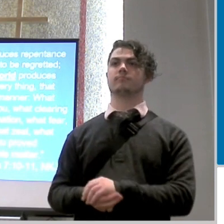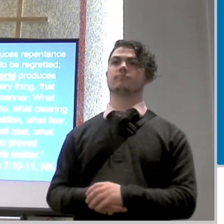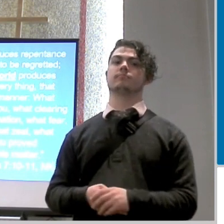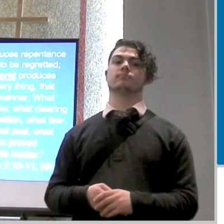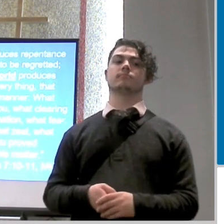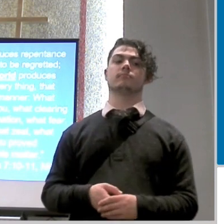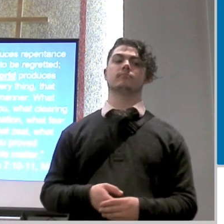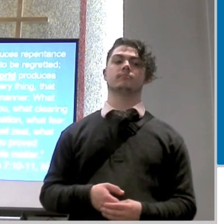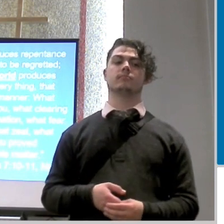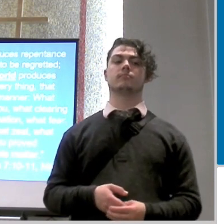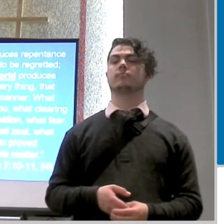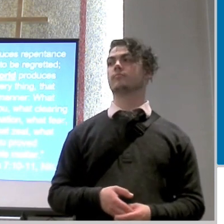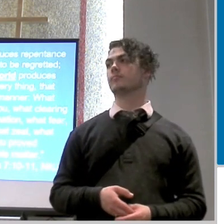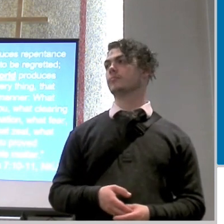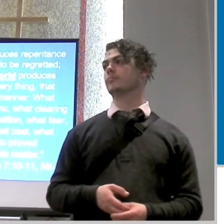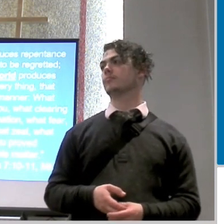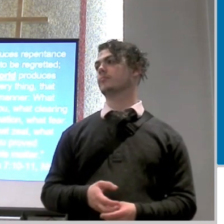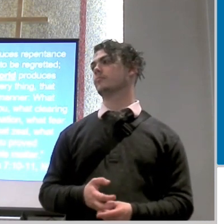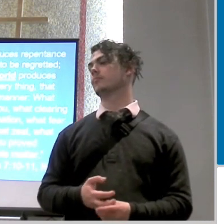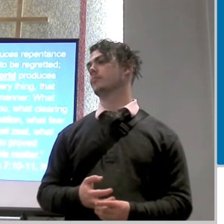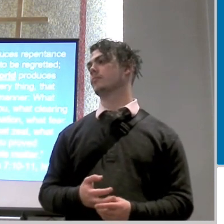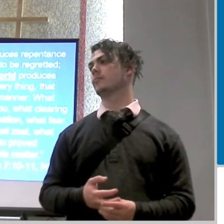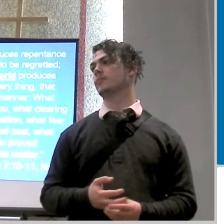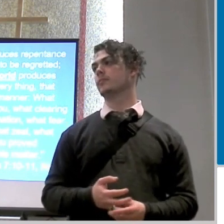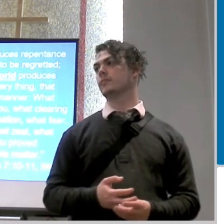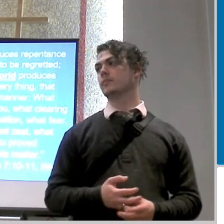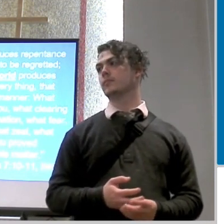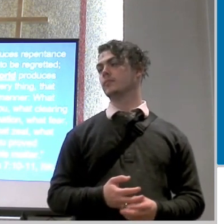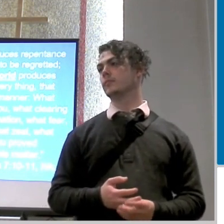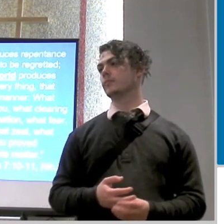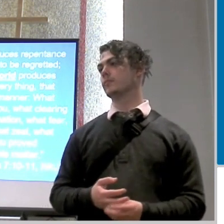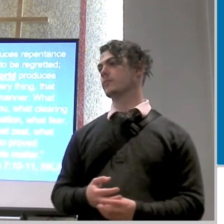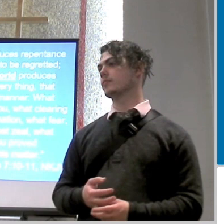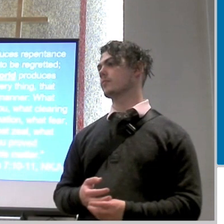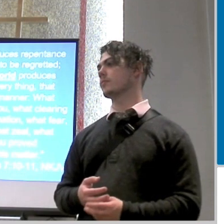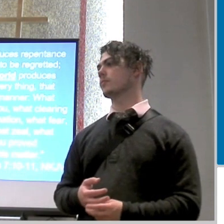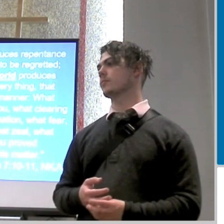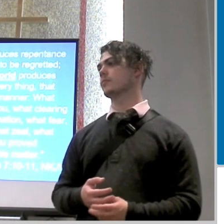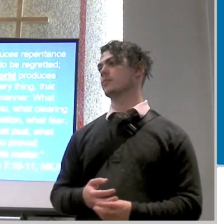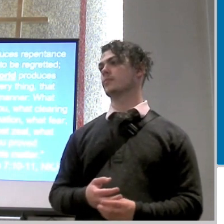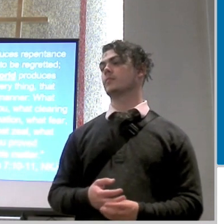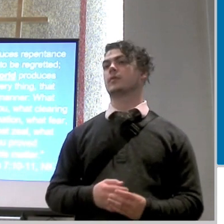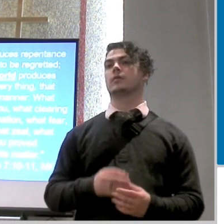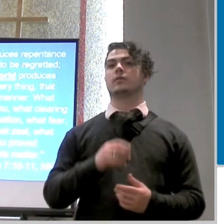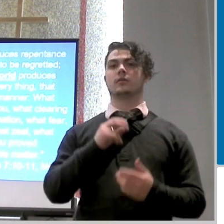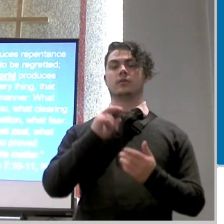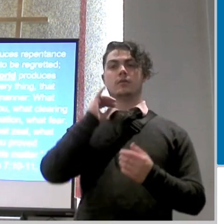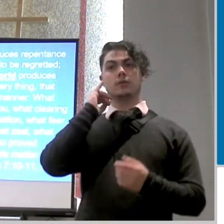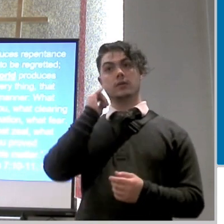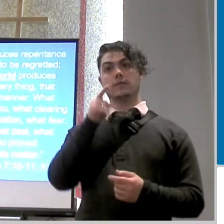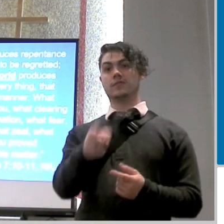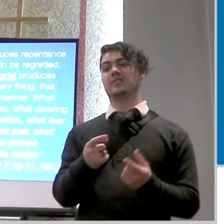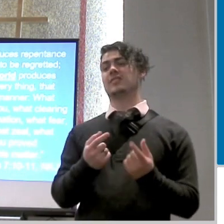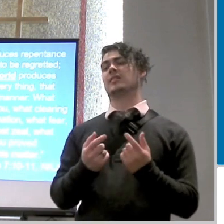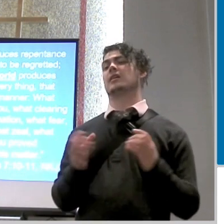what does that mean that means that act that i i did wrong once i've repented of it usually i'm able to let it go